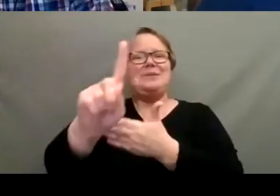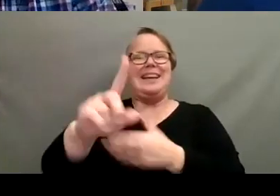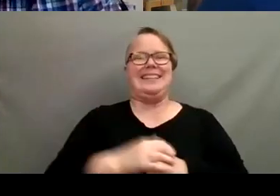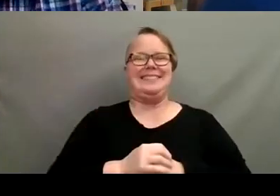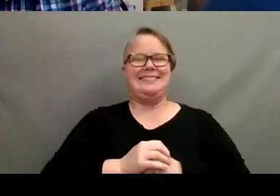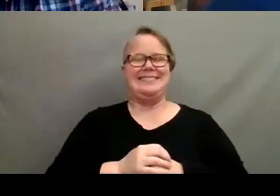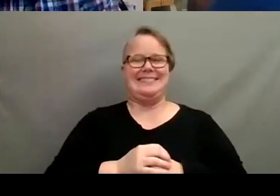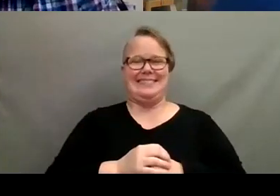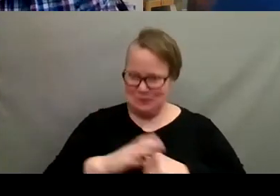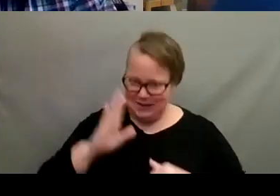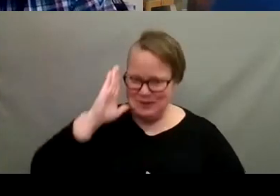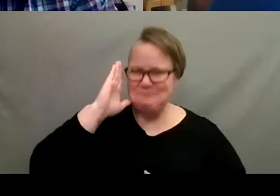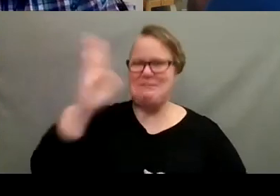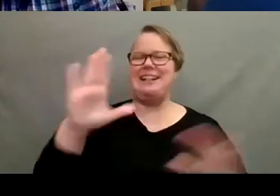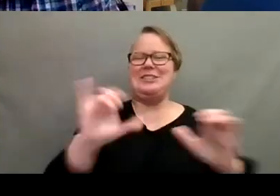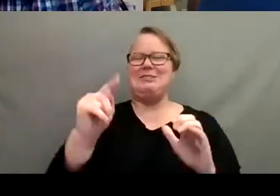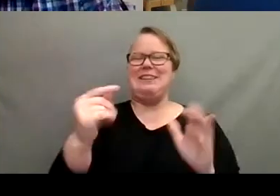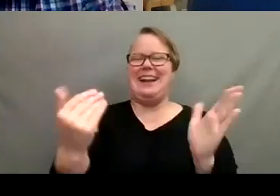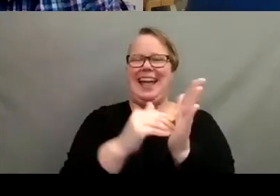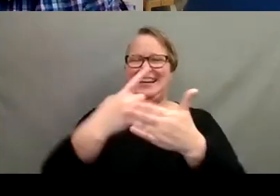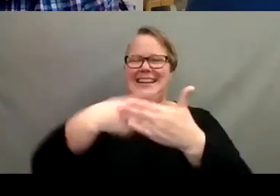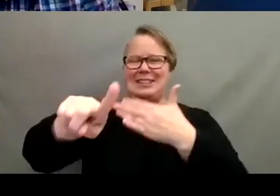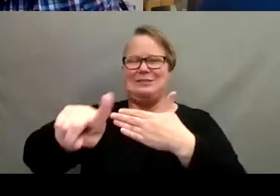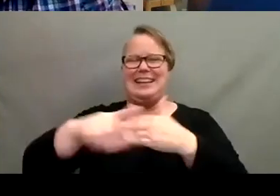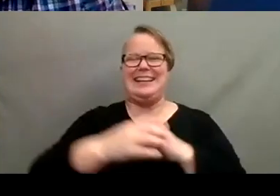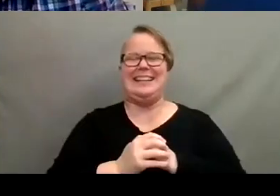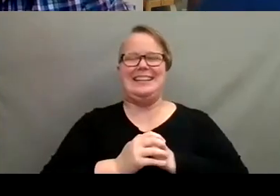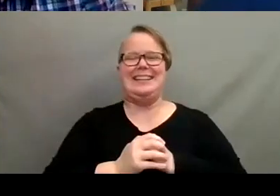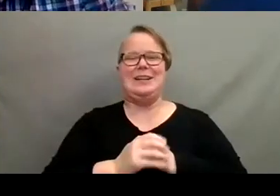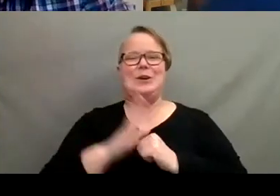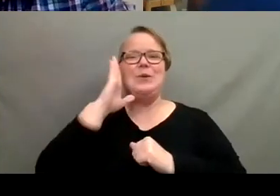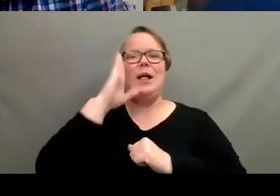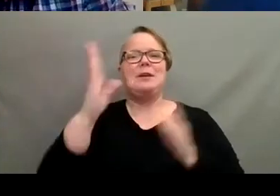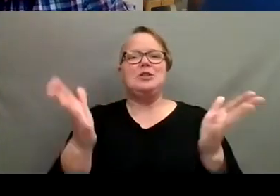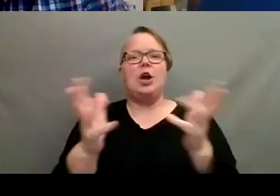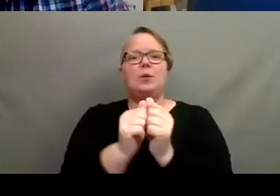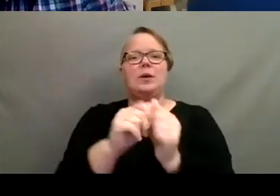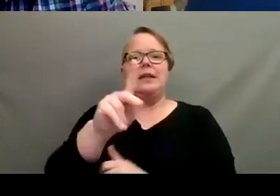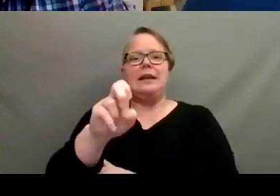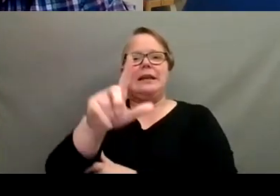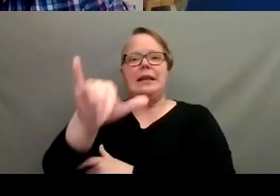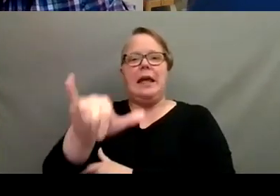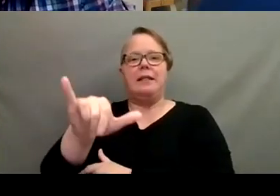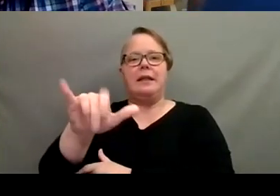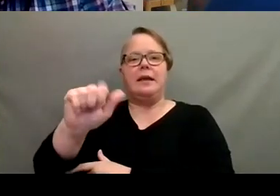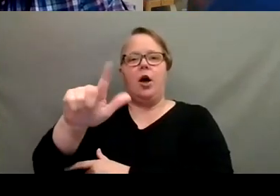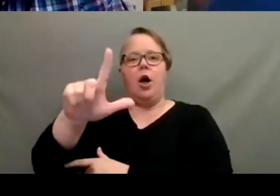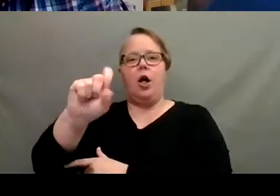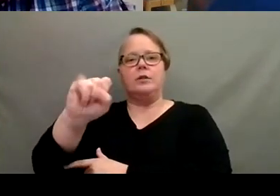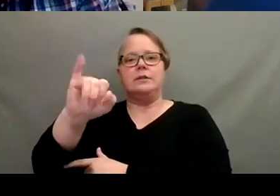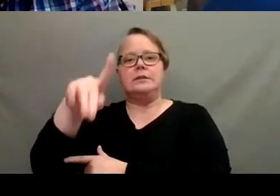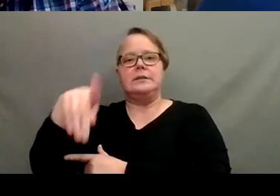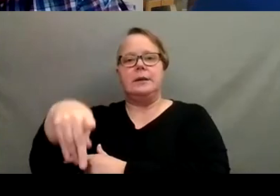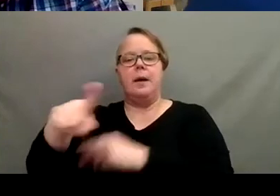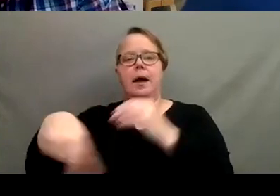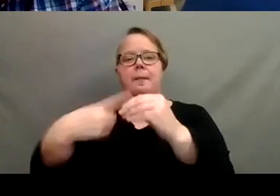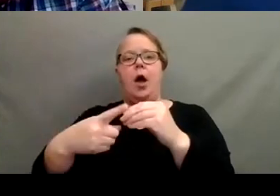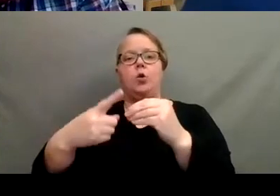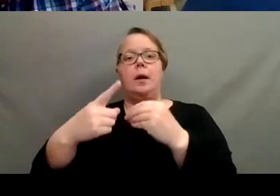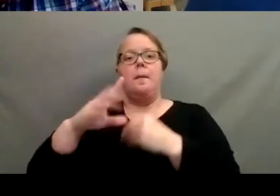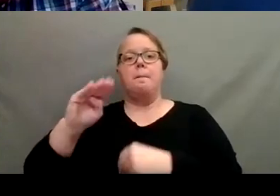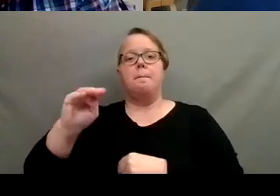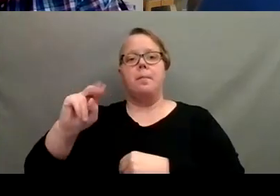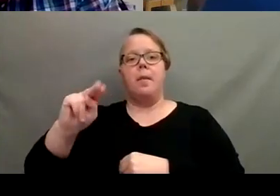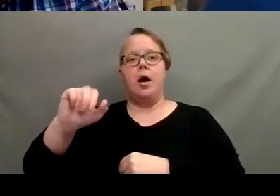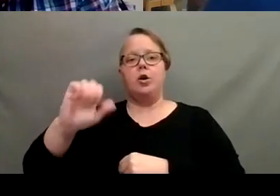we shall do this again next week. We're going to be talking with Kelly Alsup about monarch butterfly way stations and